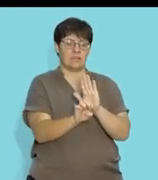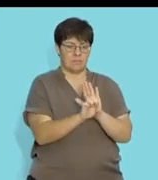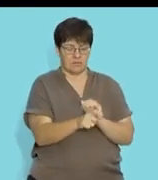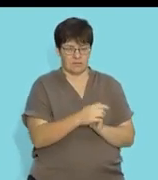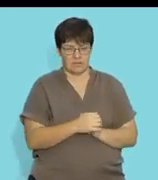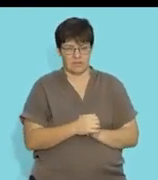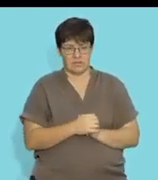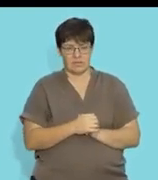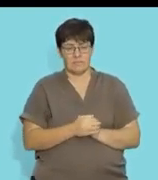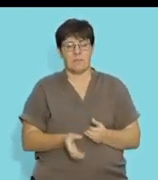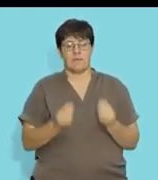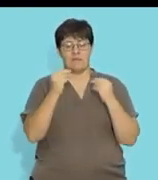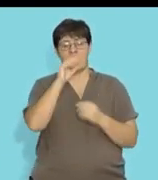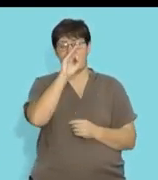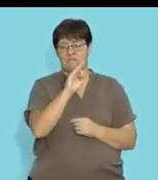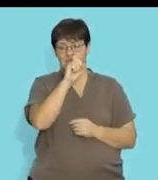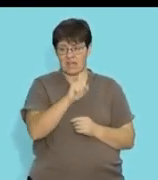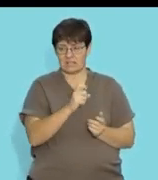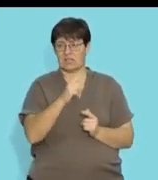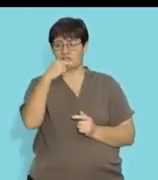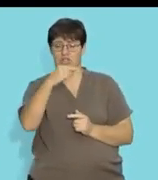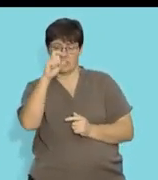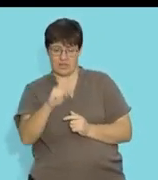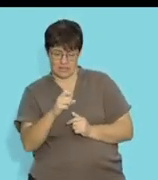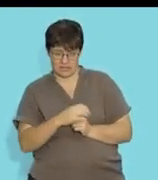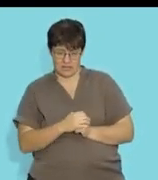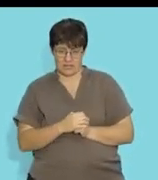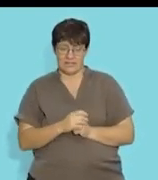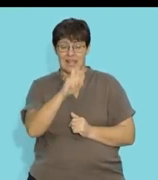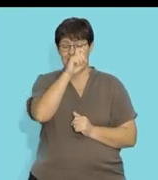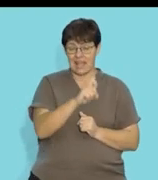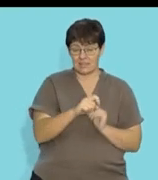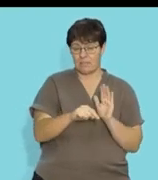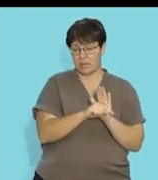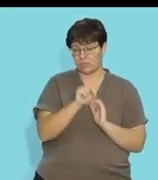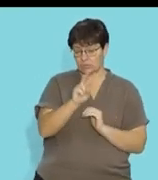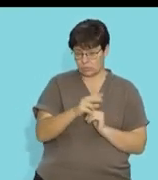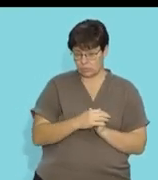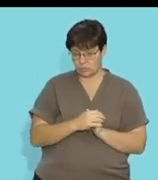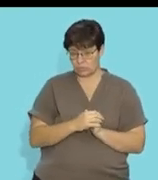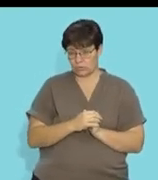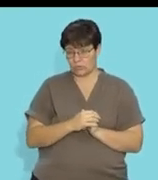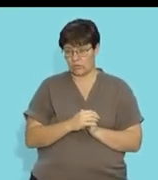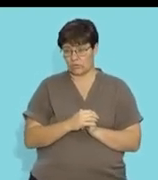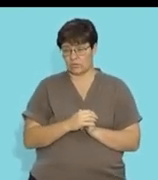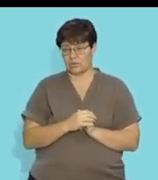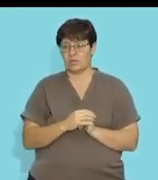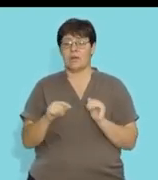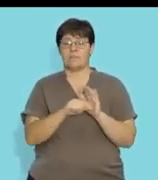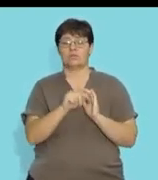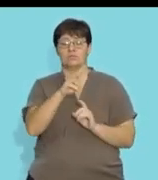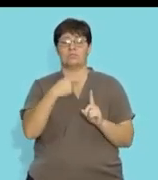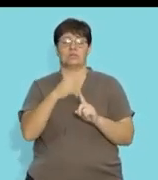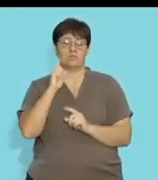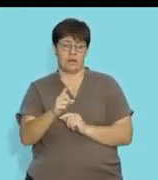typical example with this. If I give you f of x and g of x, when x is minus 2, this will be